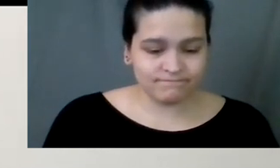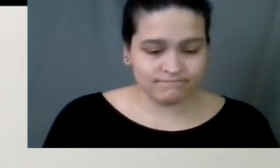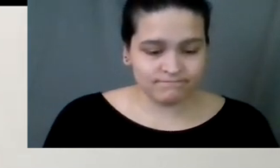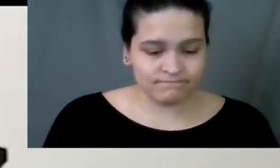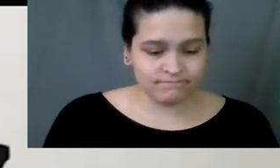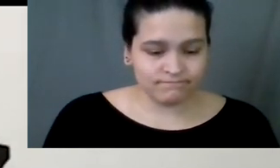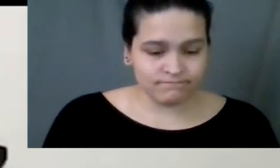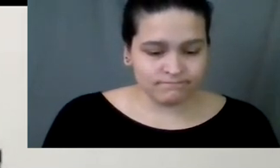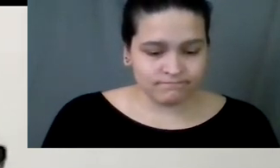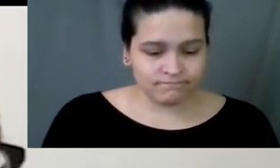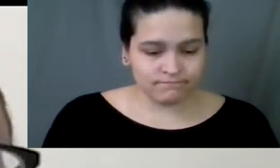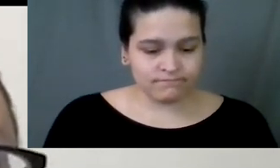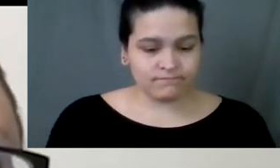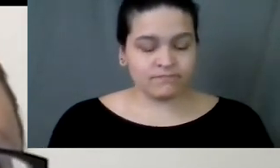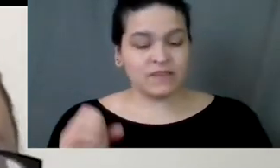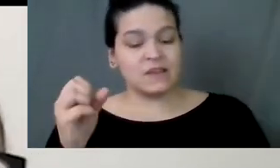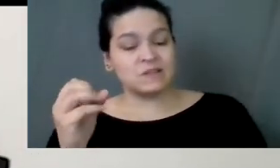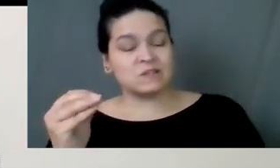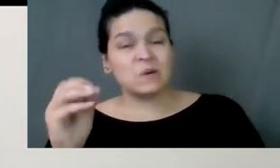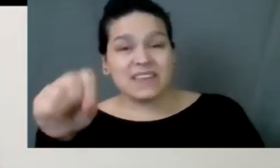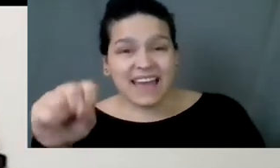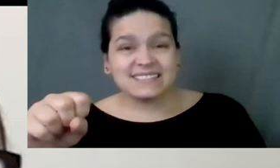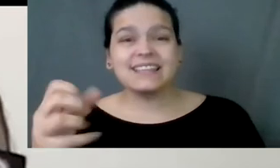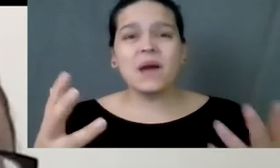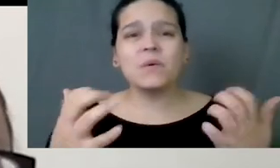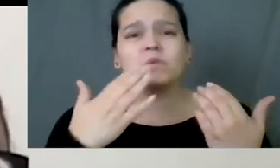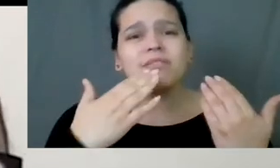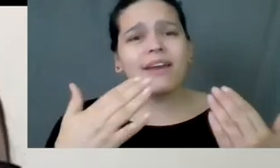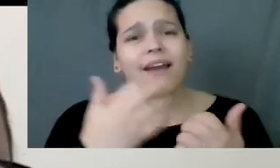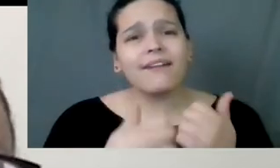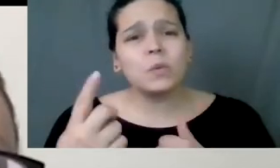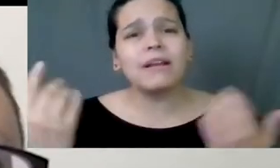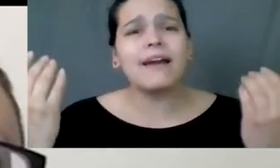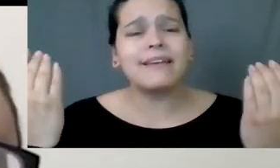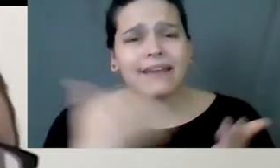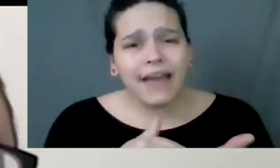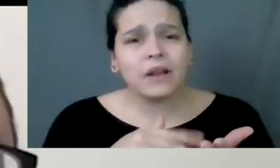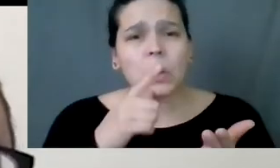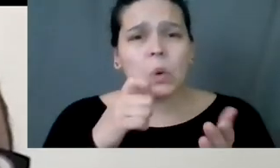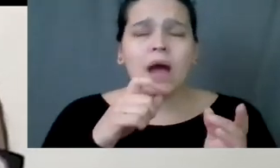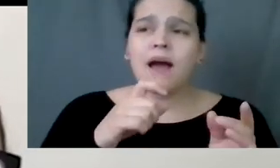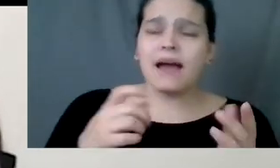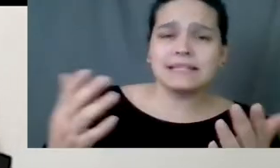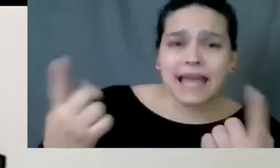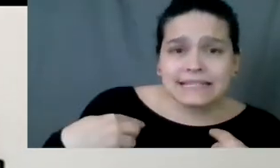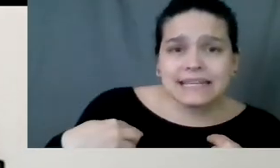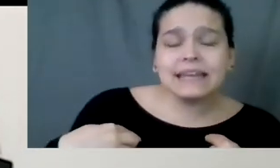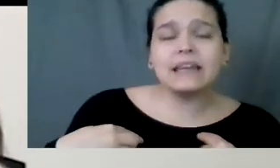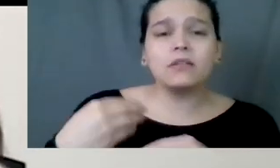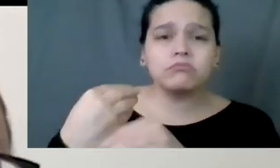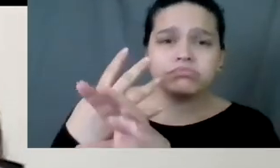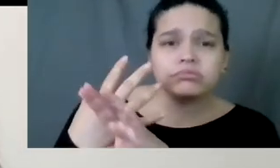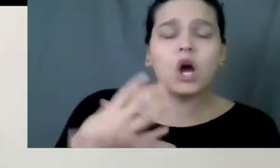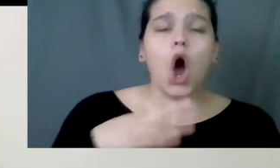So yeah, I want to go ahead and thank again everyone who attended and all of our event volunteers